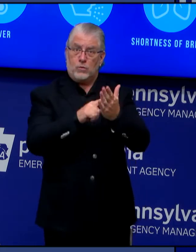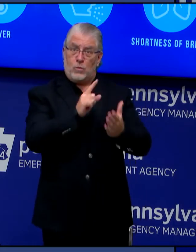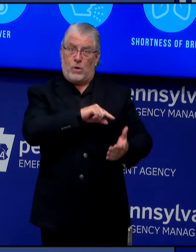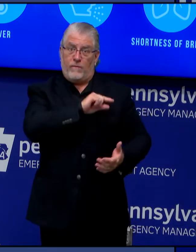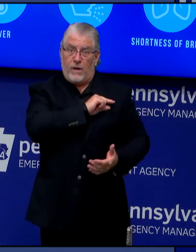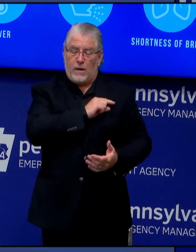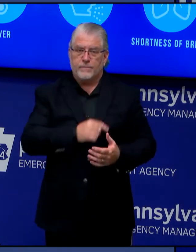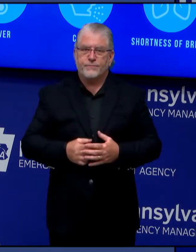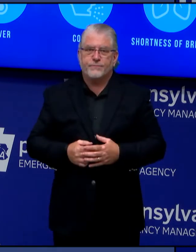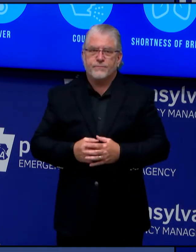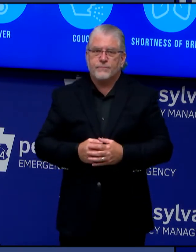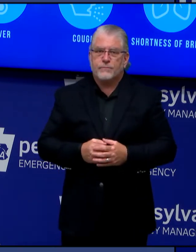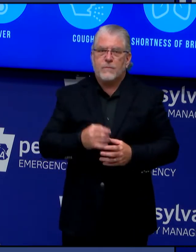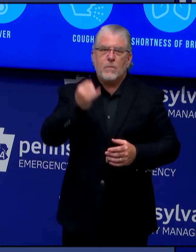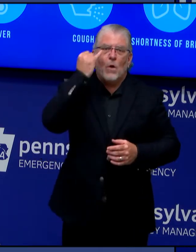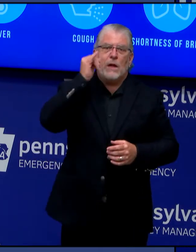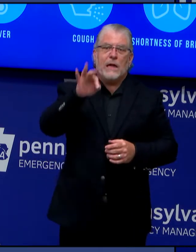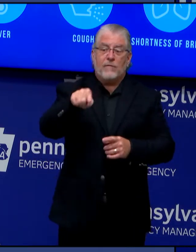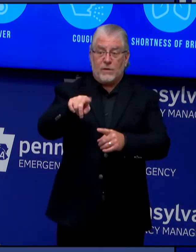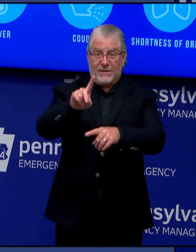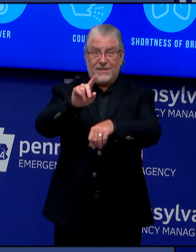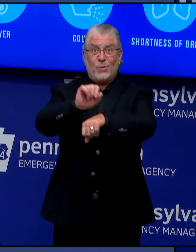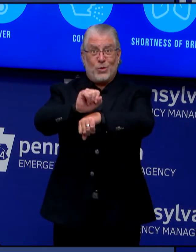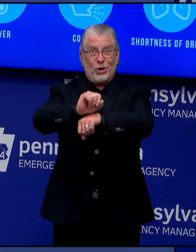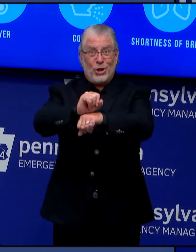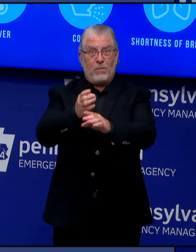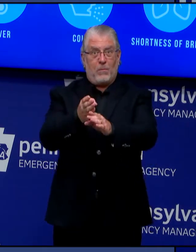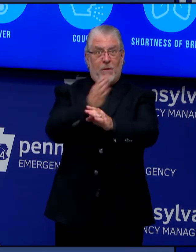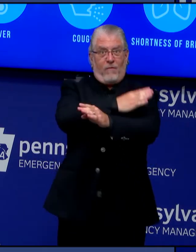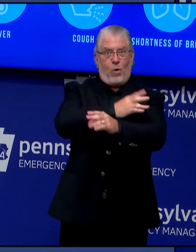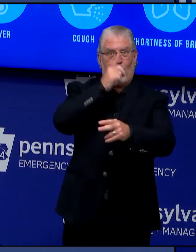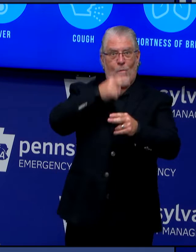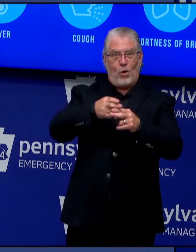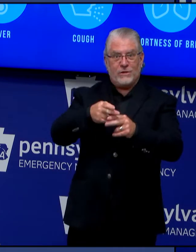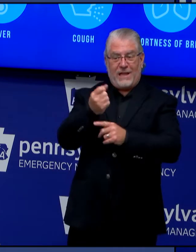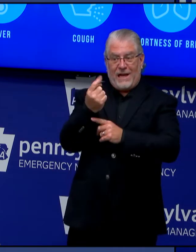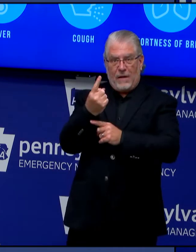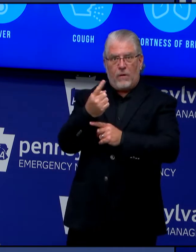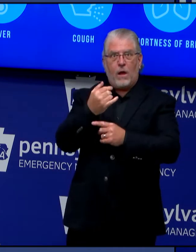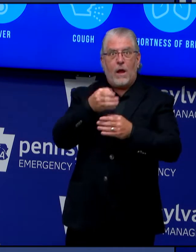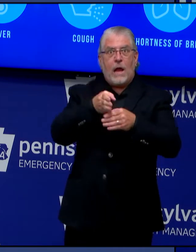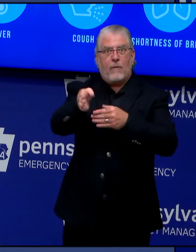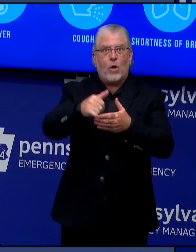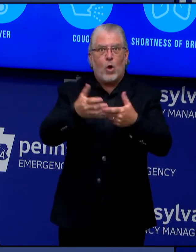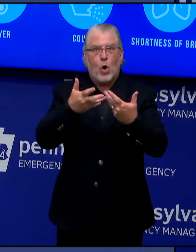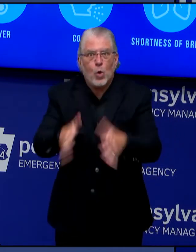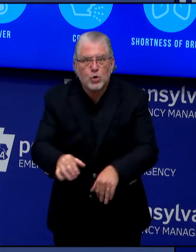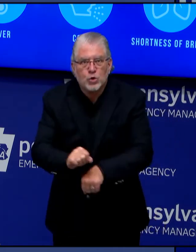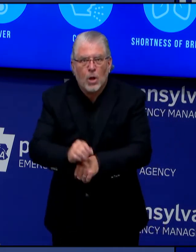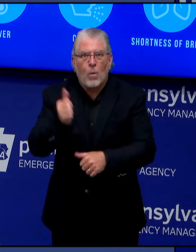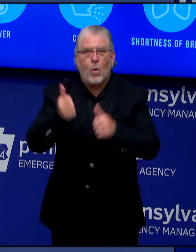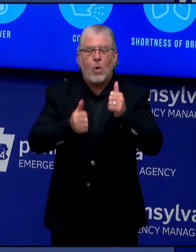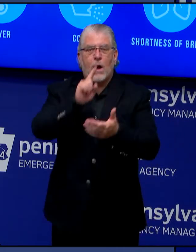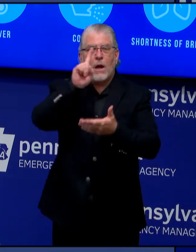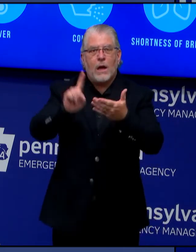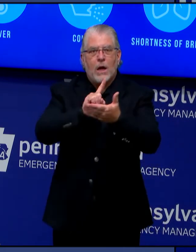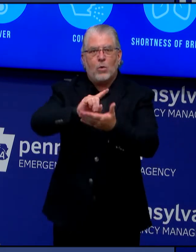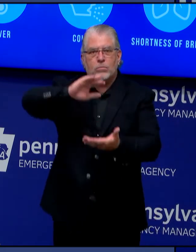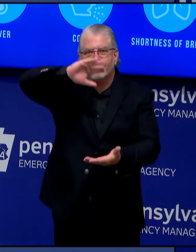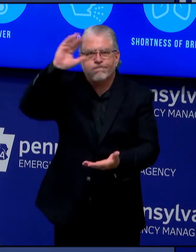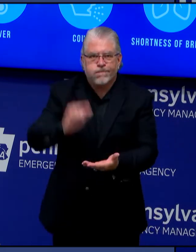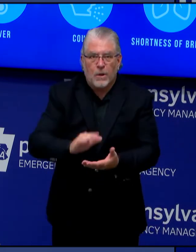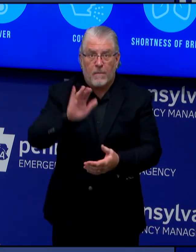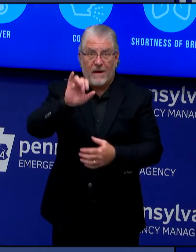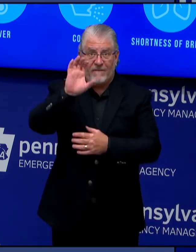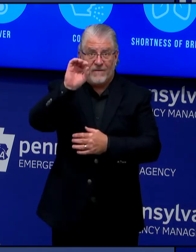March 11th of this year and lost employment or experienced an hour in wage reduction of at least 50 percent for at least two